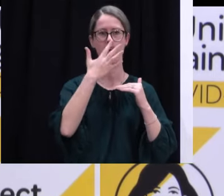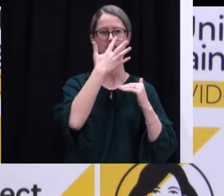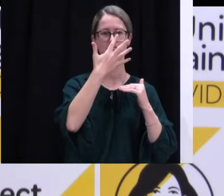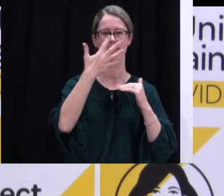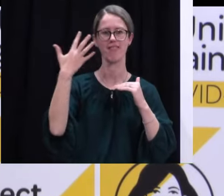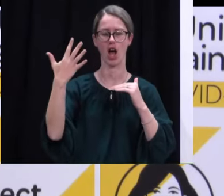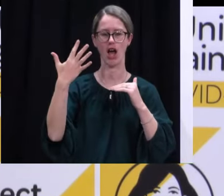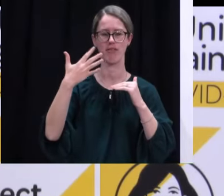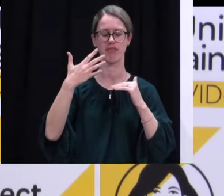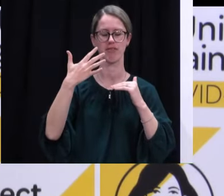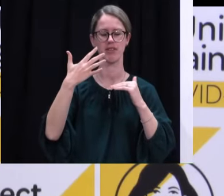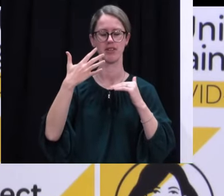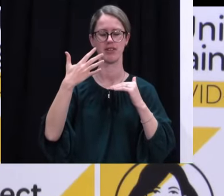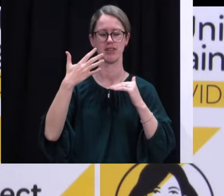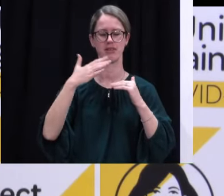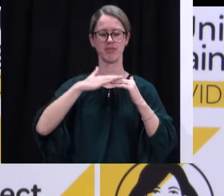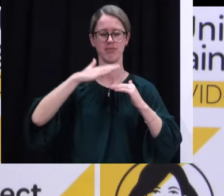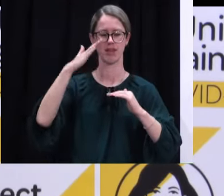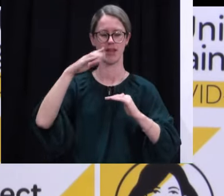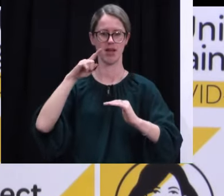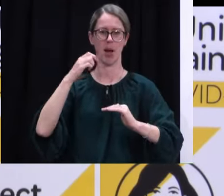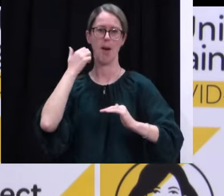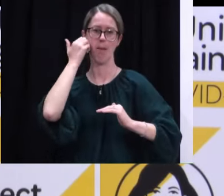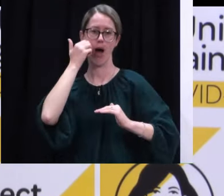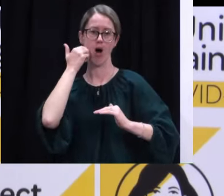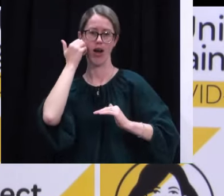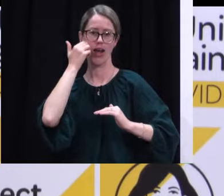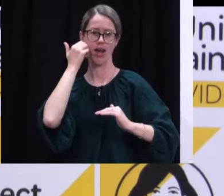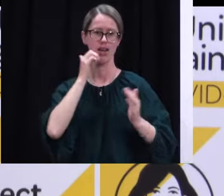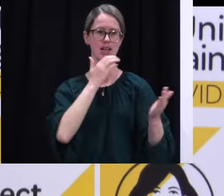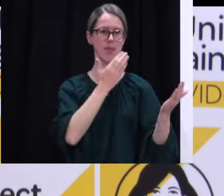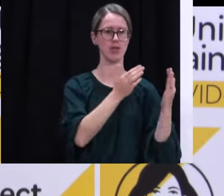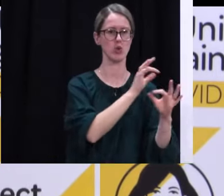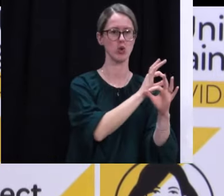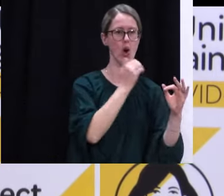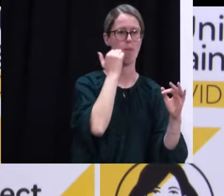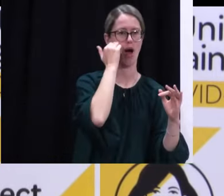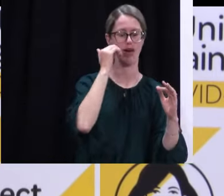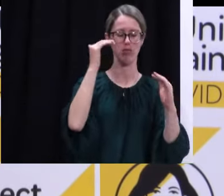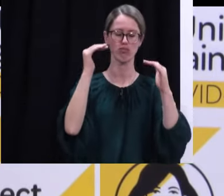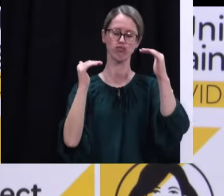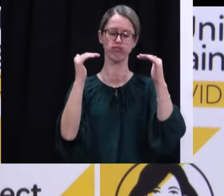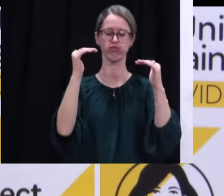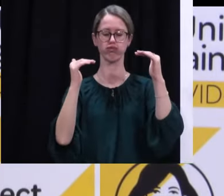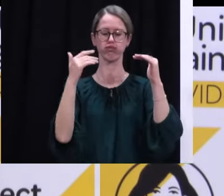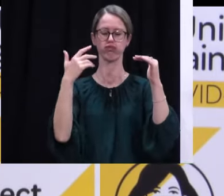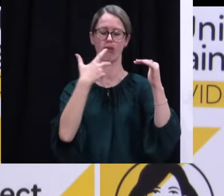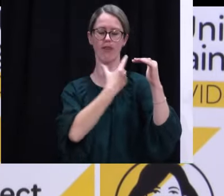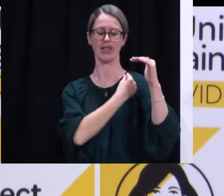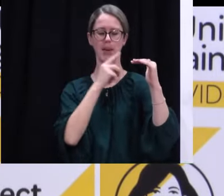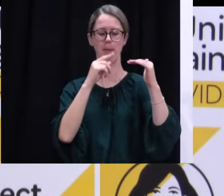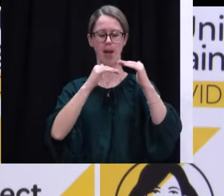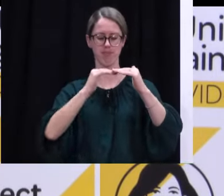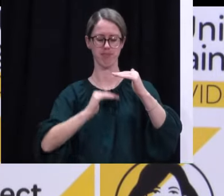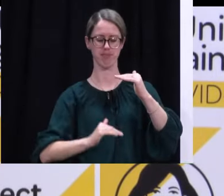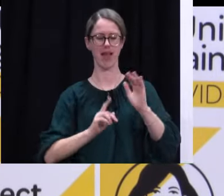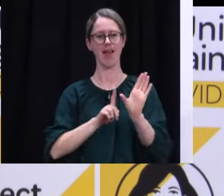who have come forward to be vaccinated, but less comparable for our younger